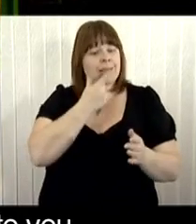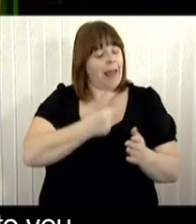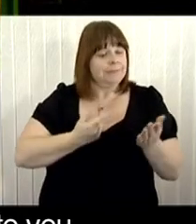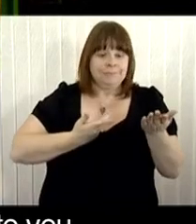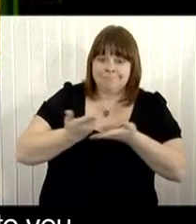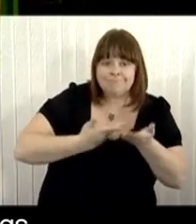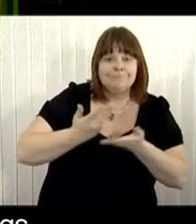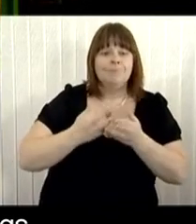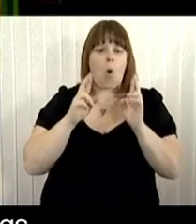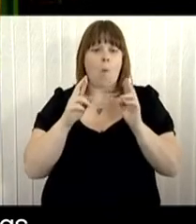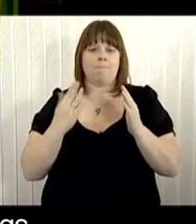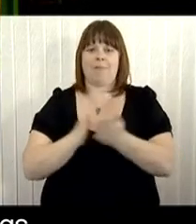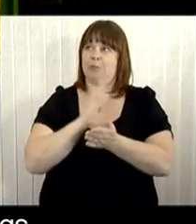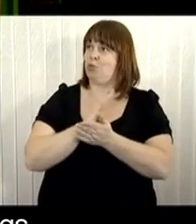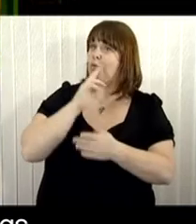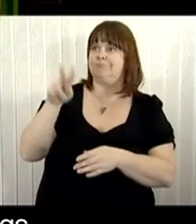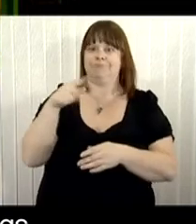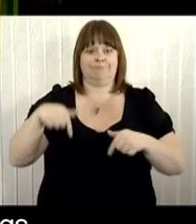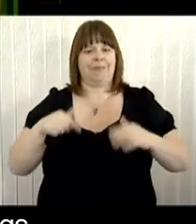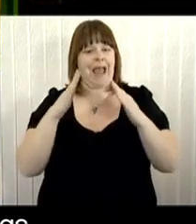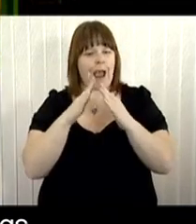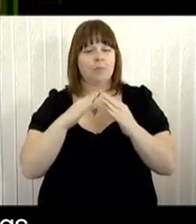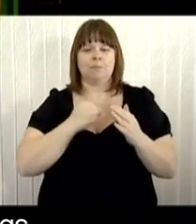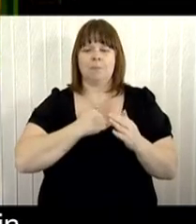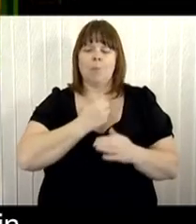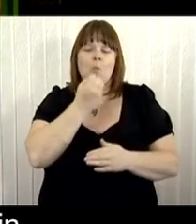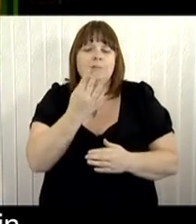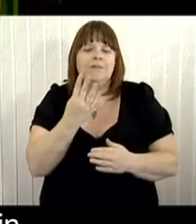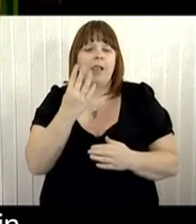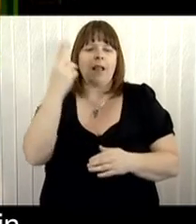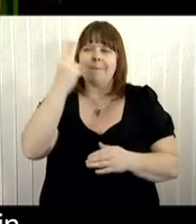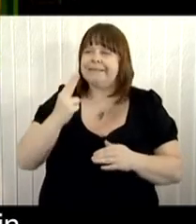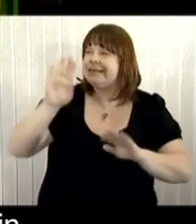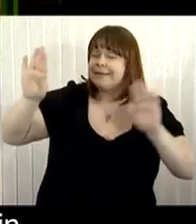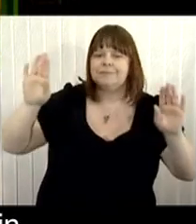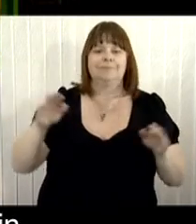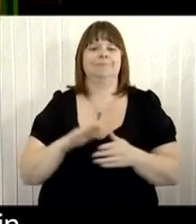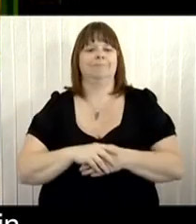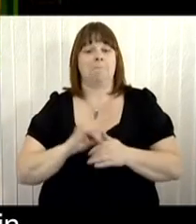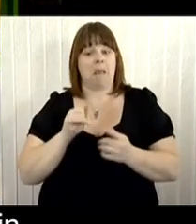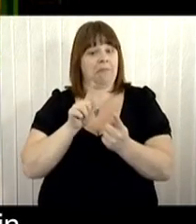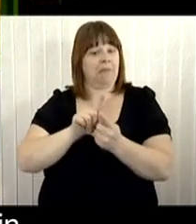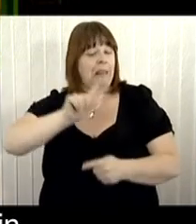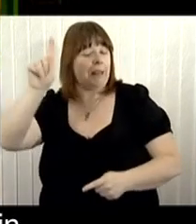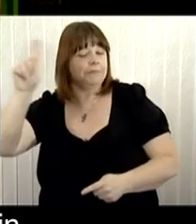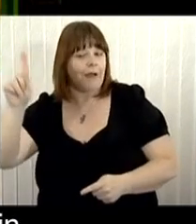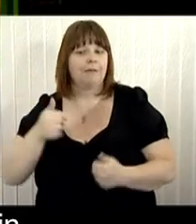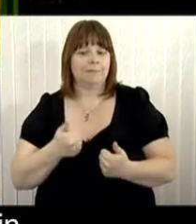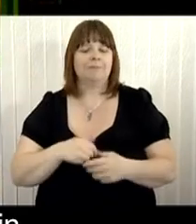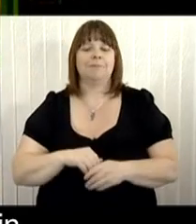house and all my wonderful paintings. And maybe we'll meet again a little later.